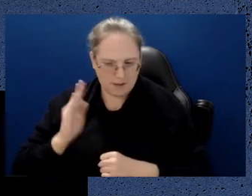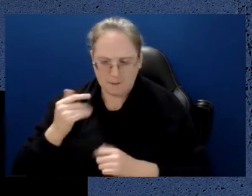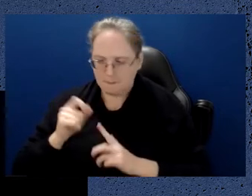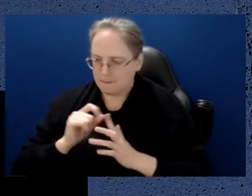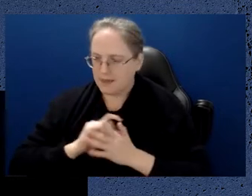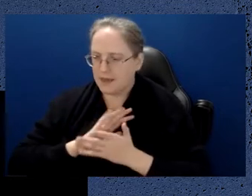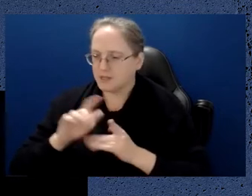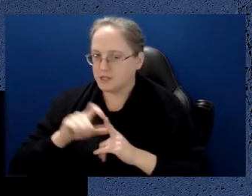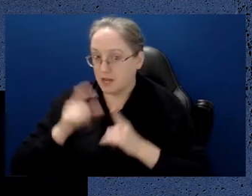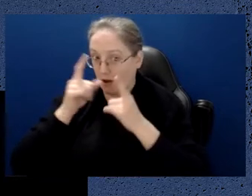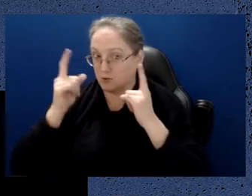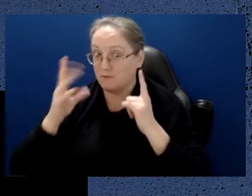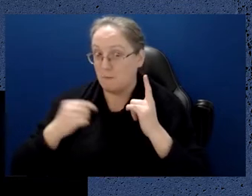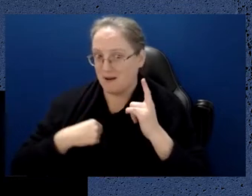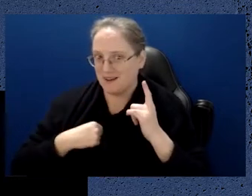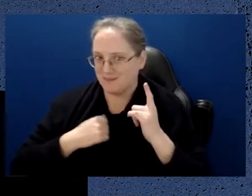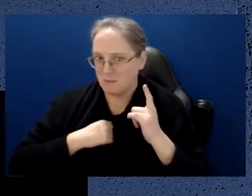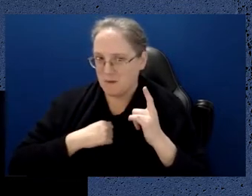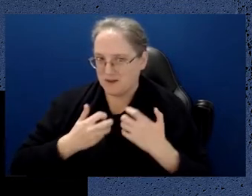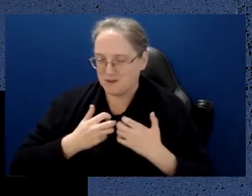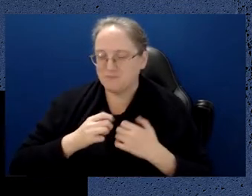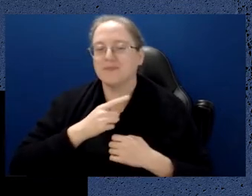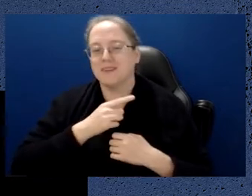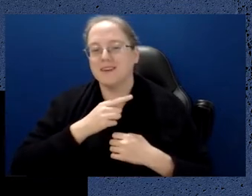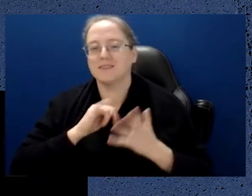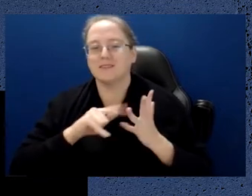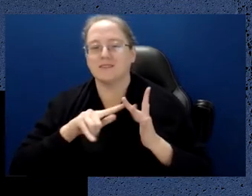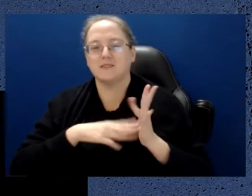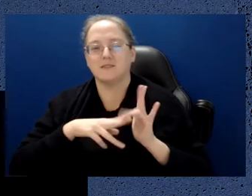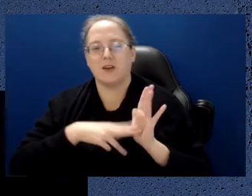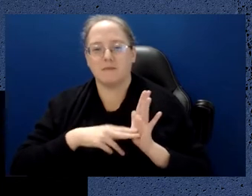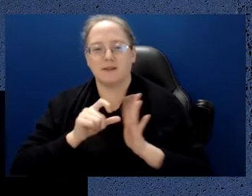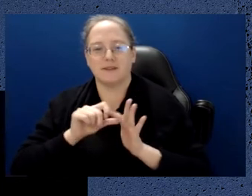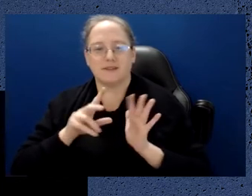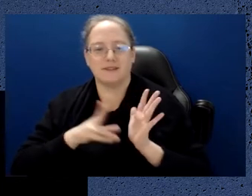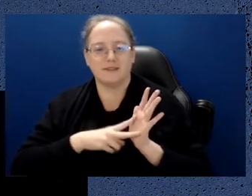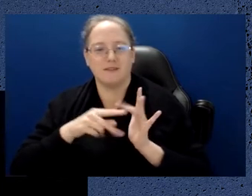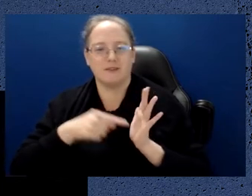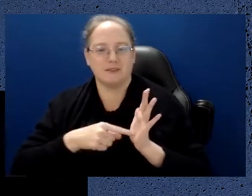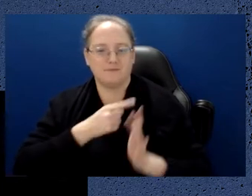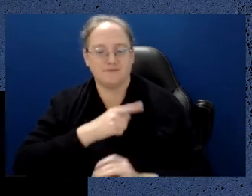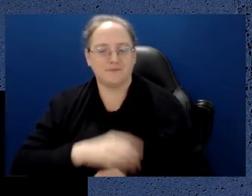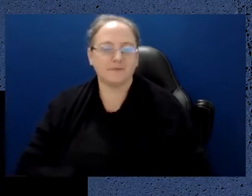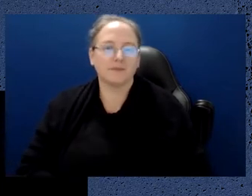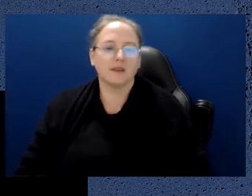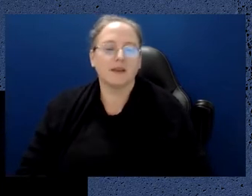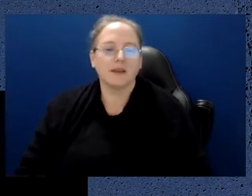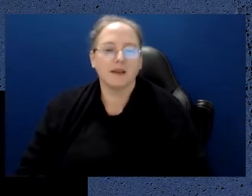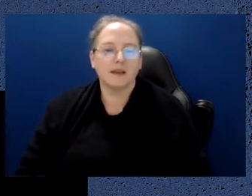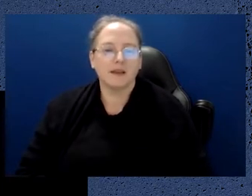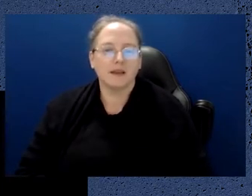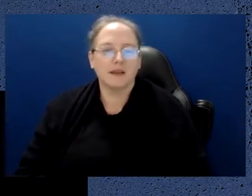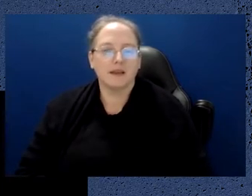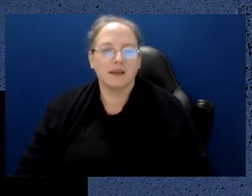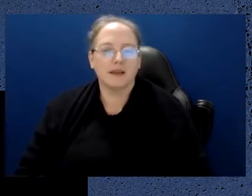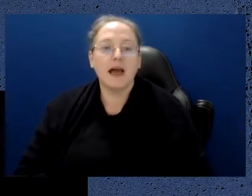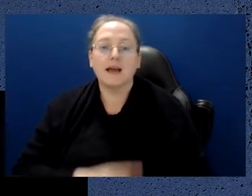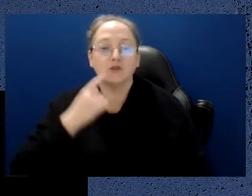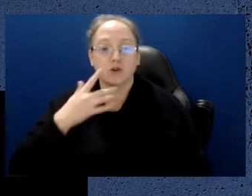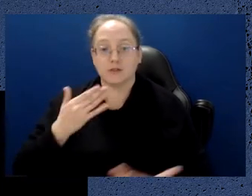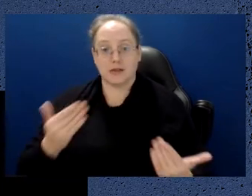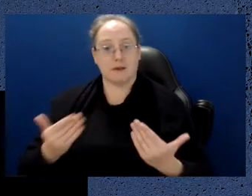of mine, Simon Devitt, is this contrast of what's happening in the commercialization space